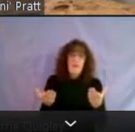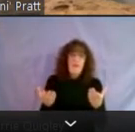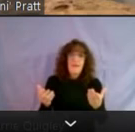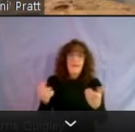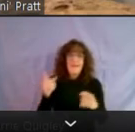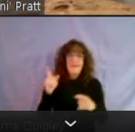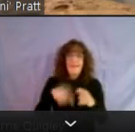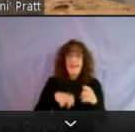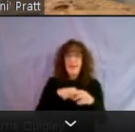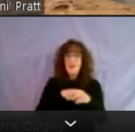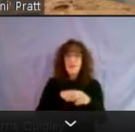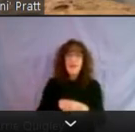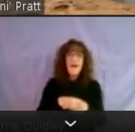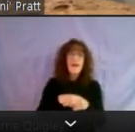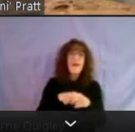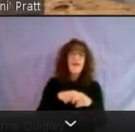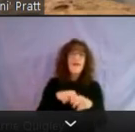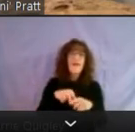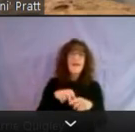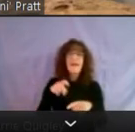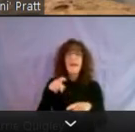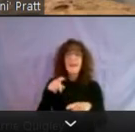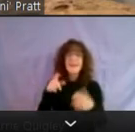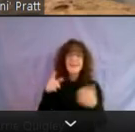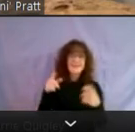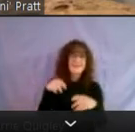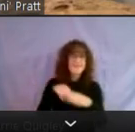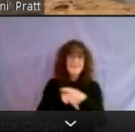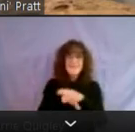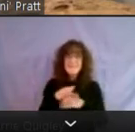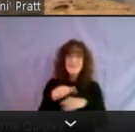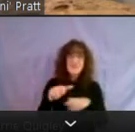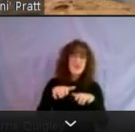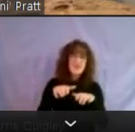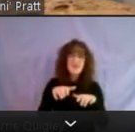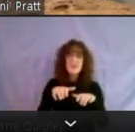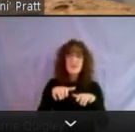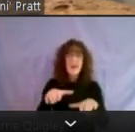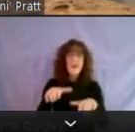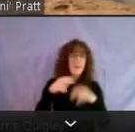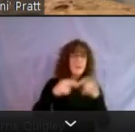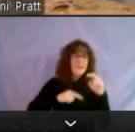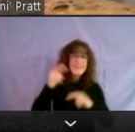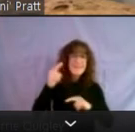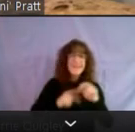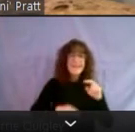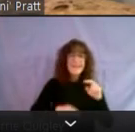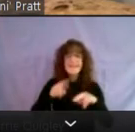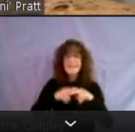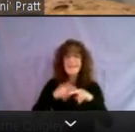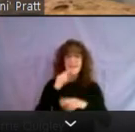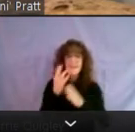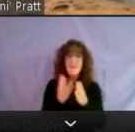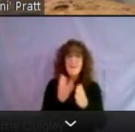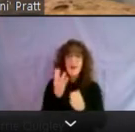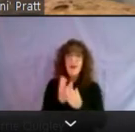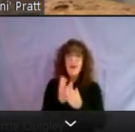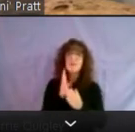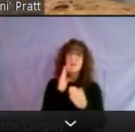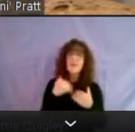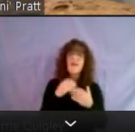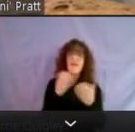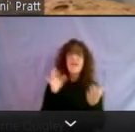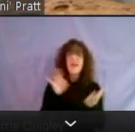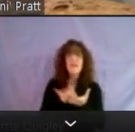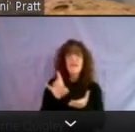transit, getting, uh, into crowded buildings and sitting there for, for four hours. Um, we're, we're going to have a lot of evictions